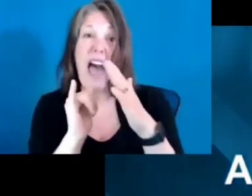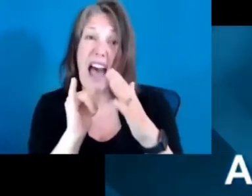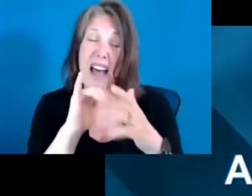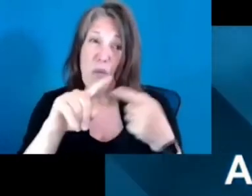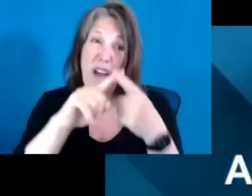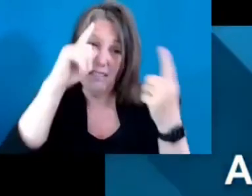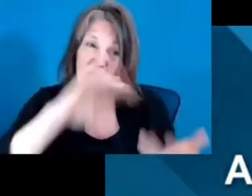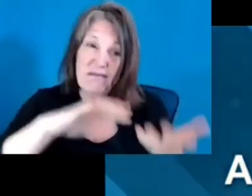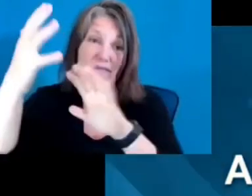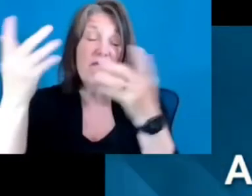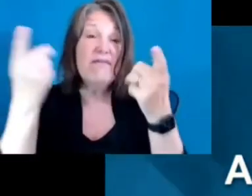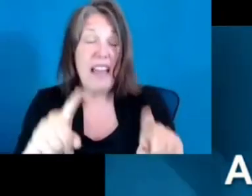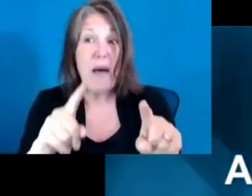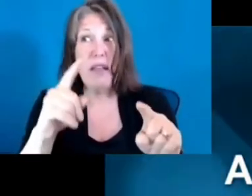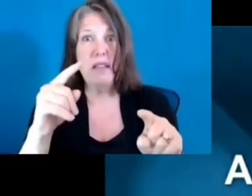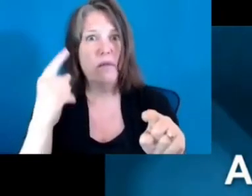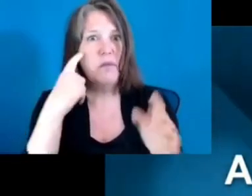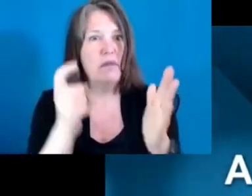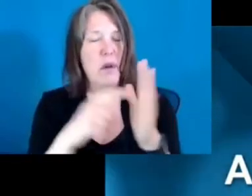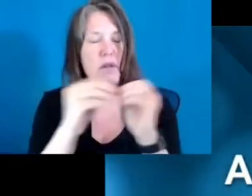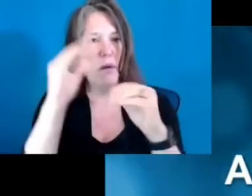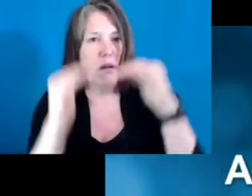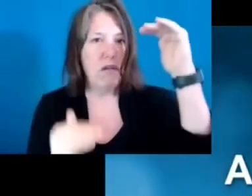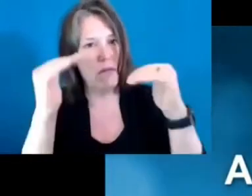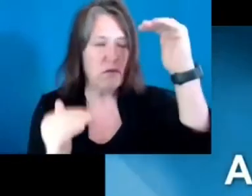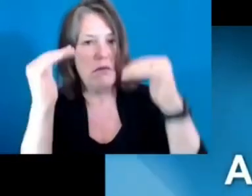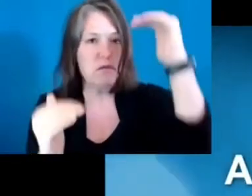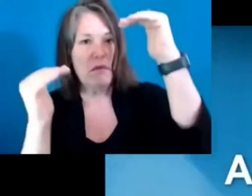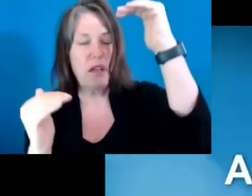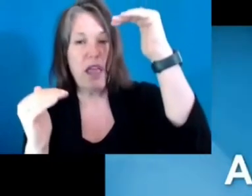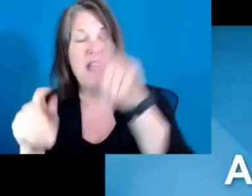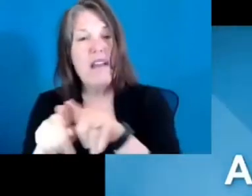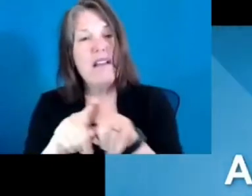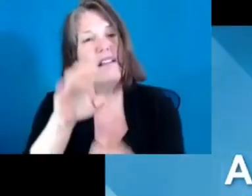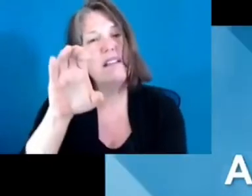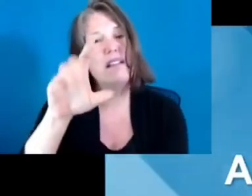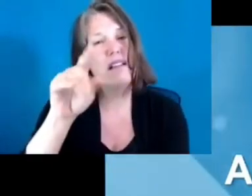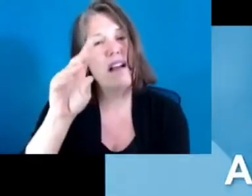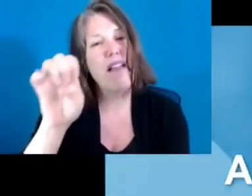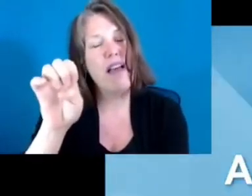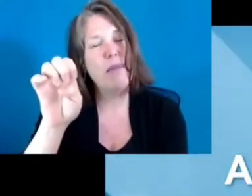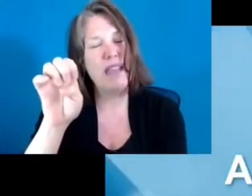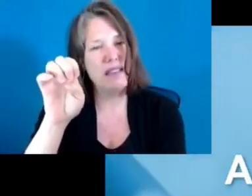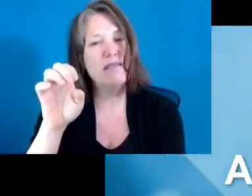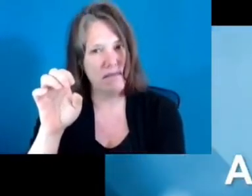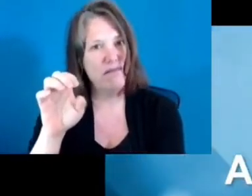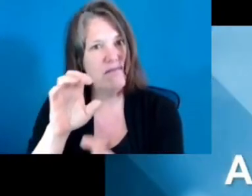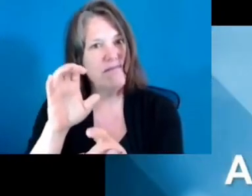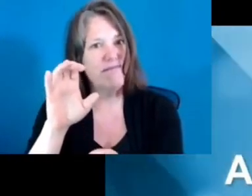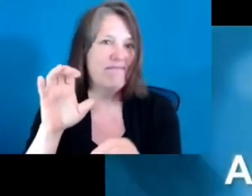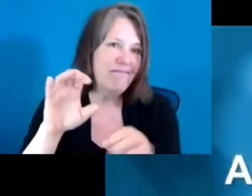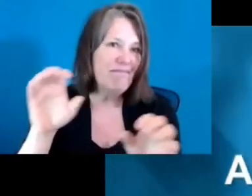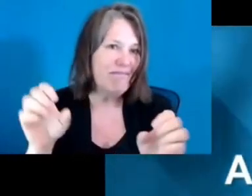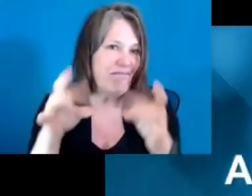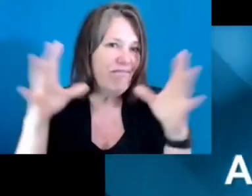which is related to the ways in which governments have behaved over, you know, many, many